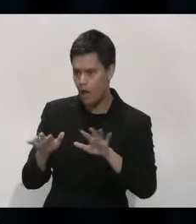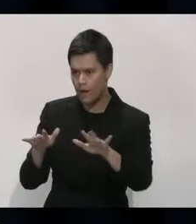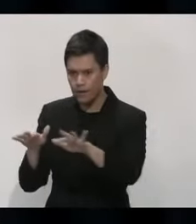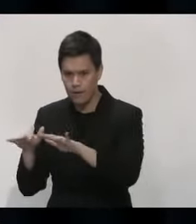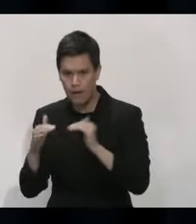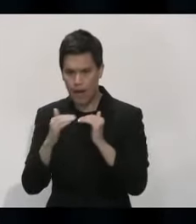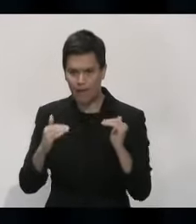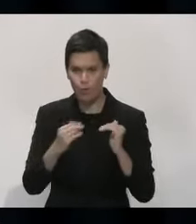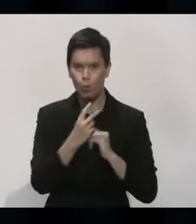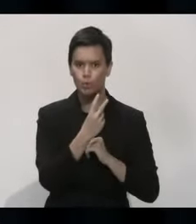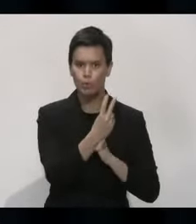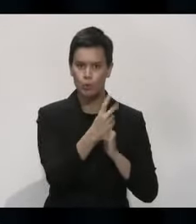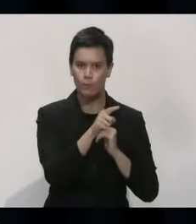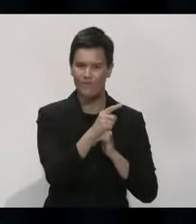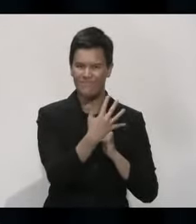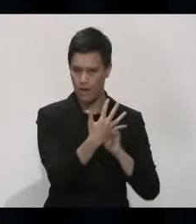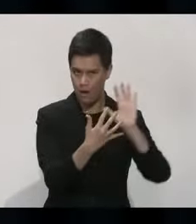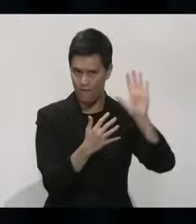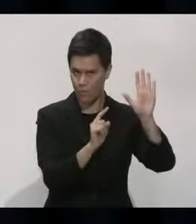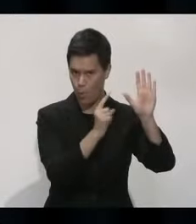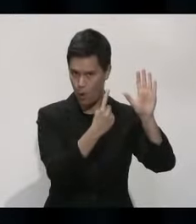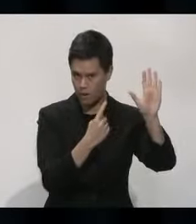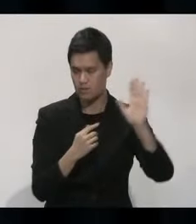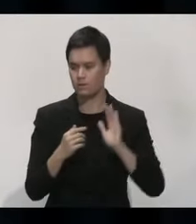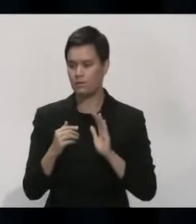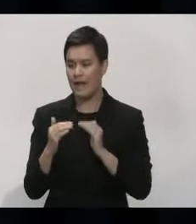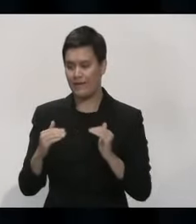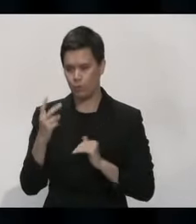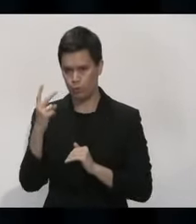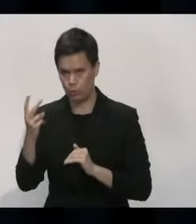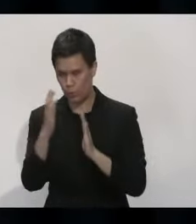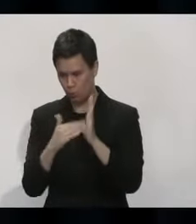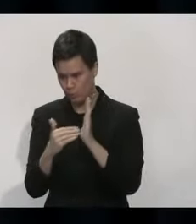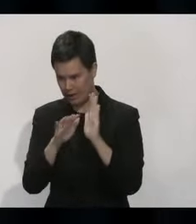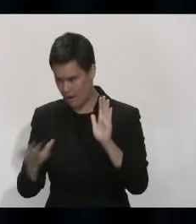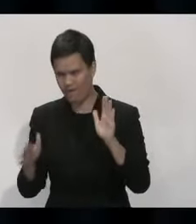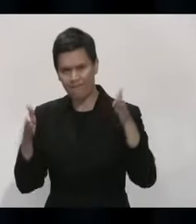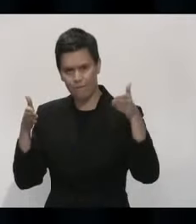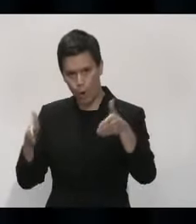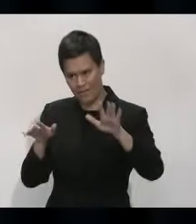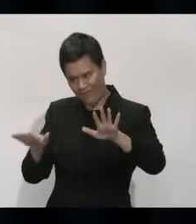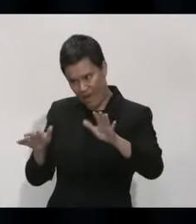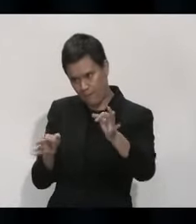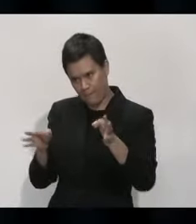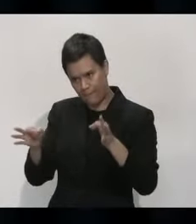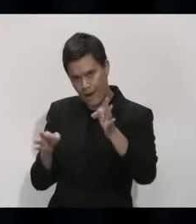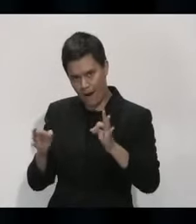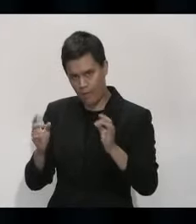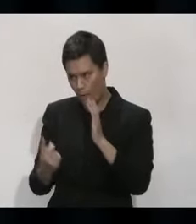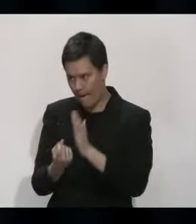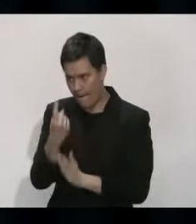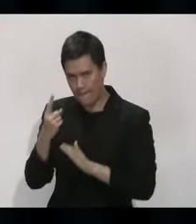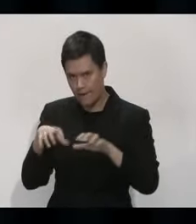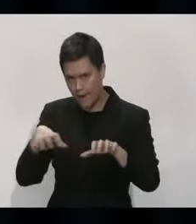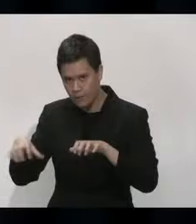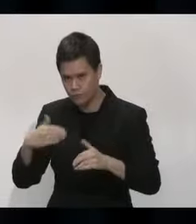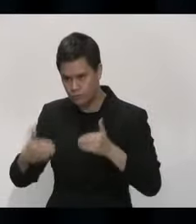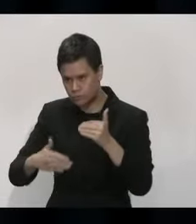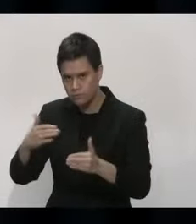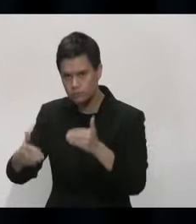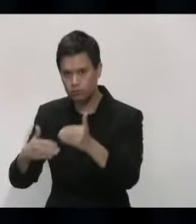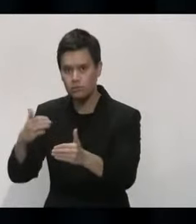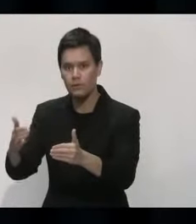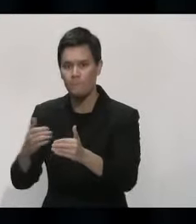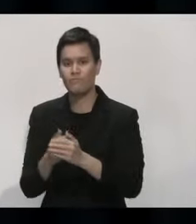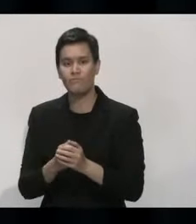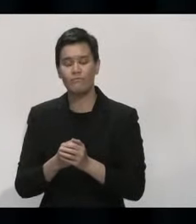at level 2.5 for Auckland and keeping it functioning at level two for the rest of the country. And then, of course, we will be checking in regularly to